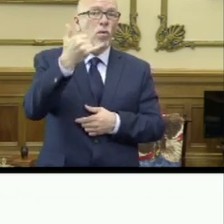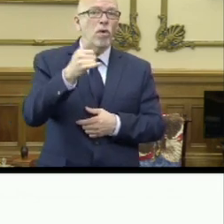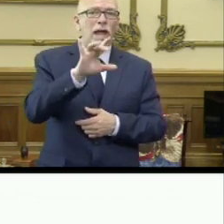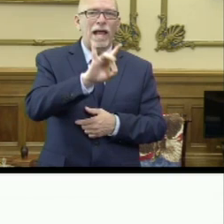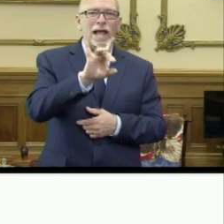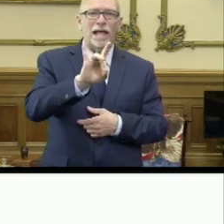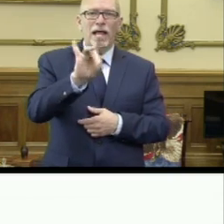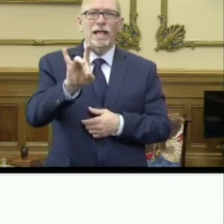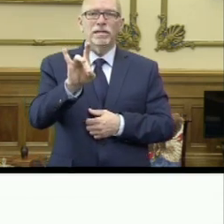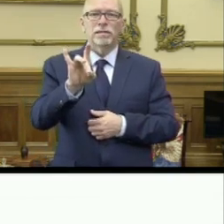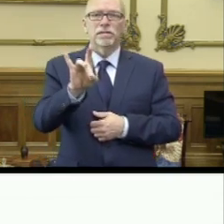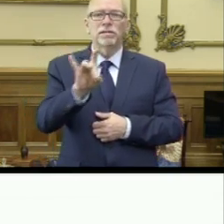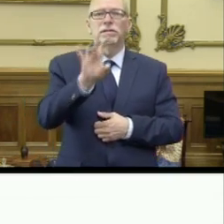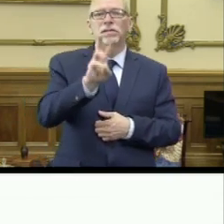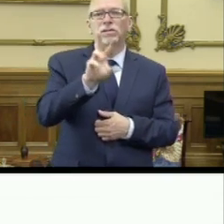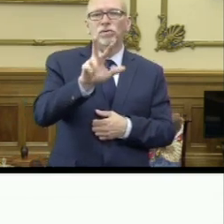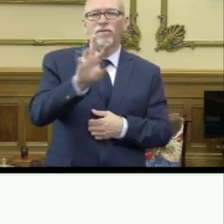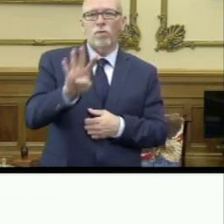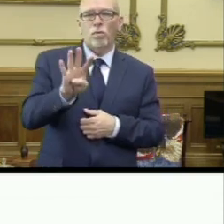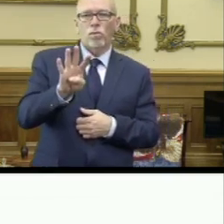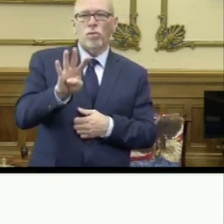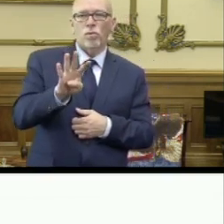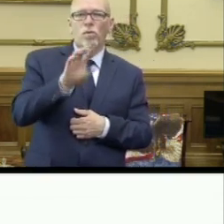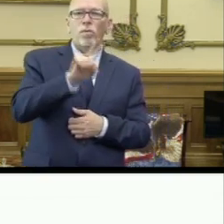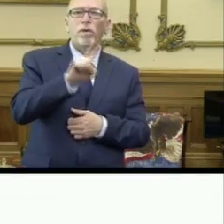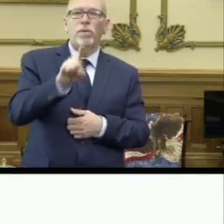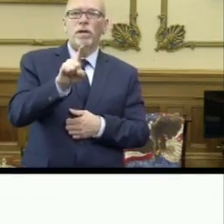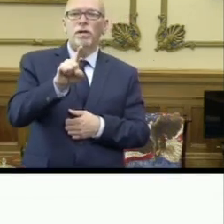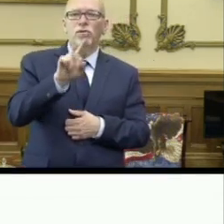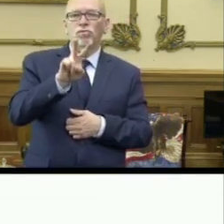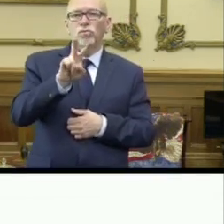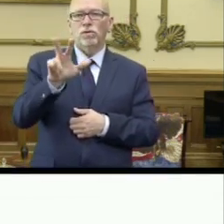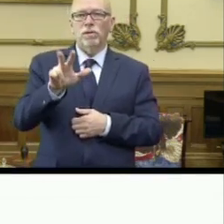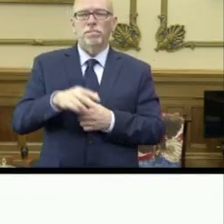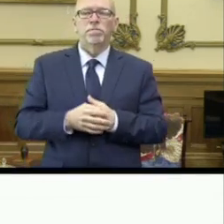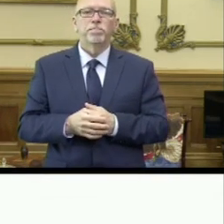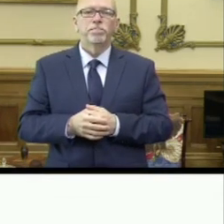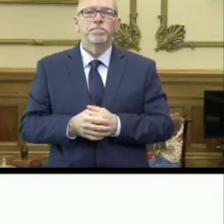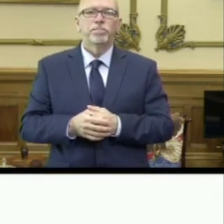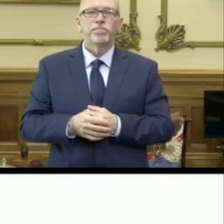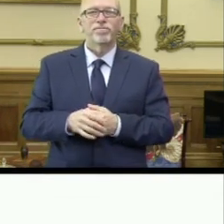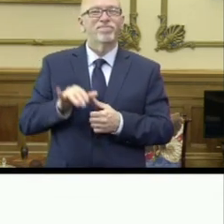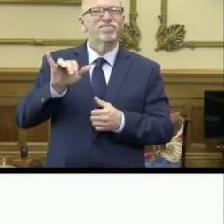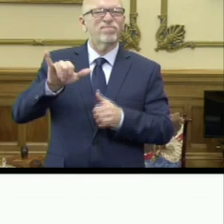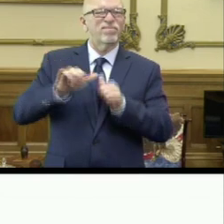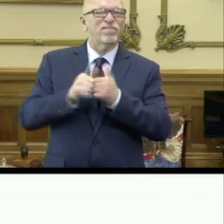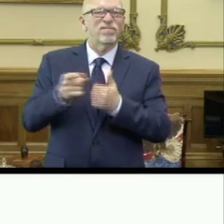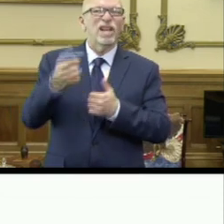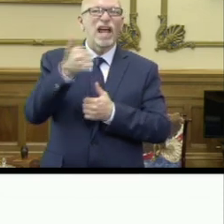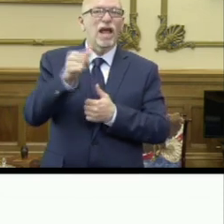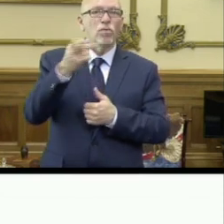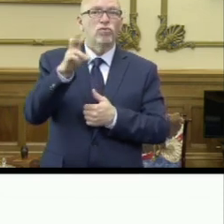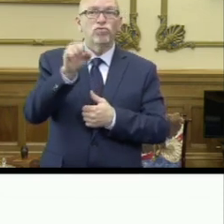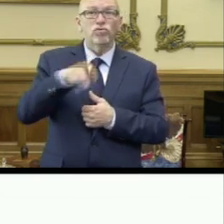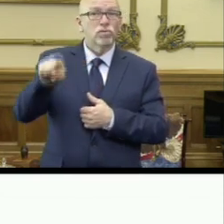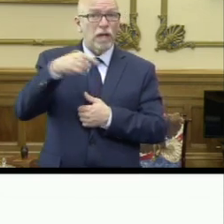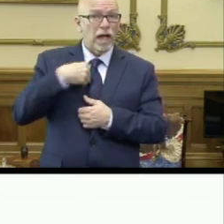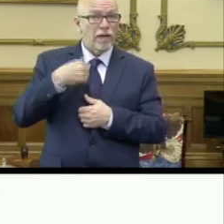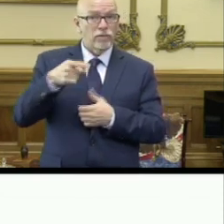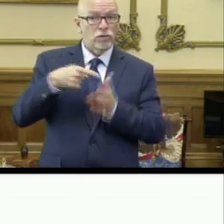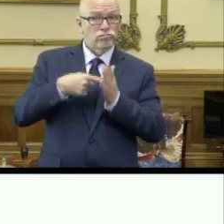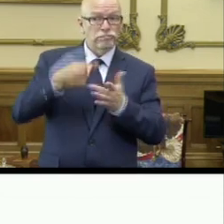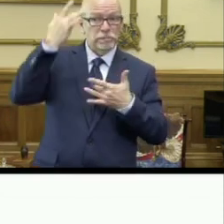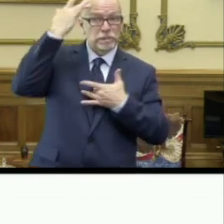888-634-1123. This is how any Hoosier who has symptoms of COVID